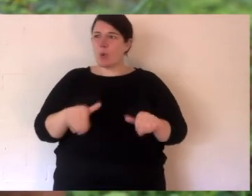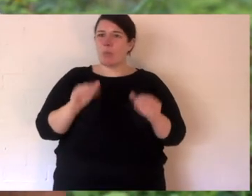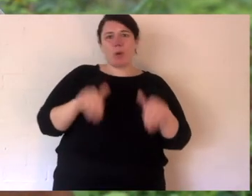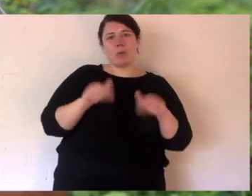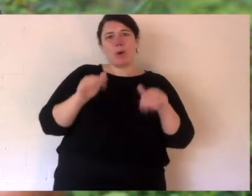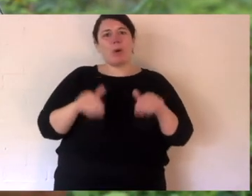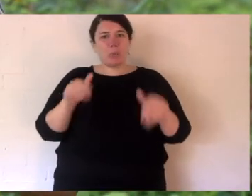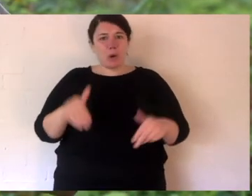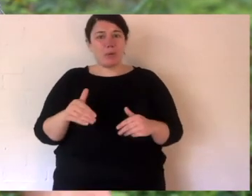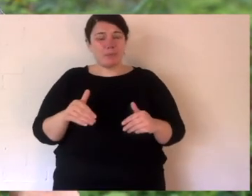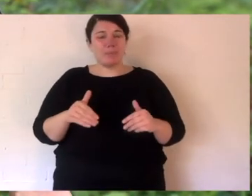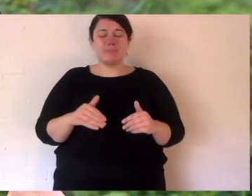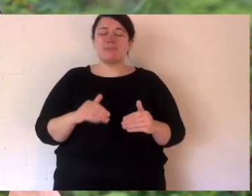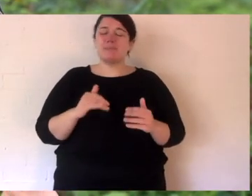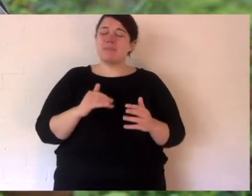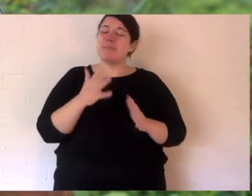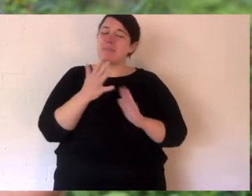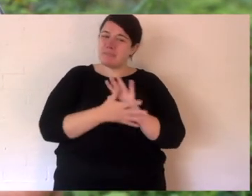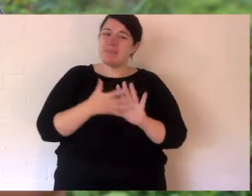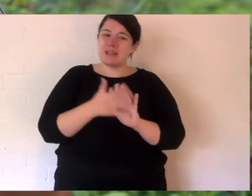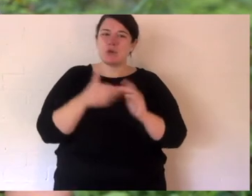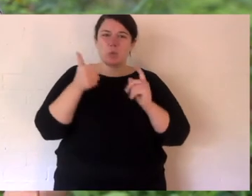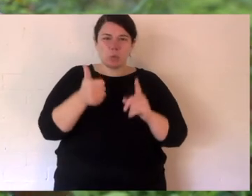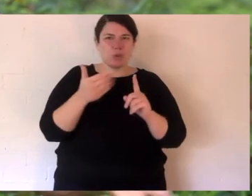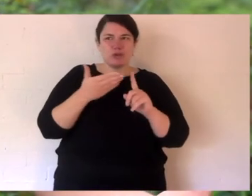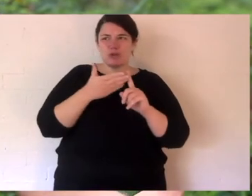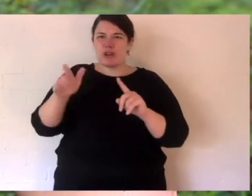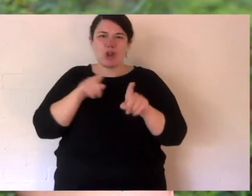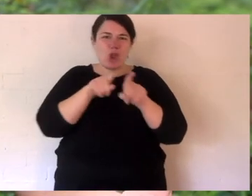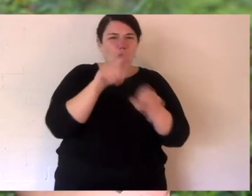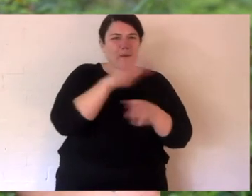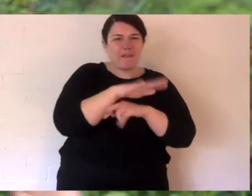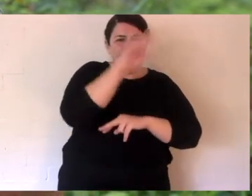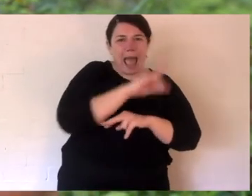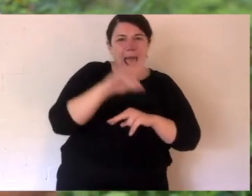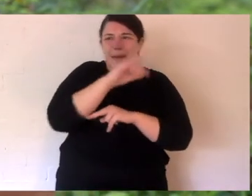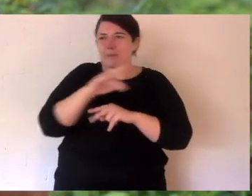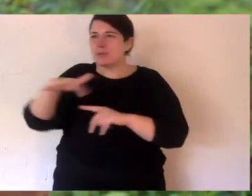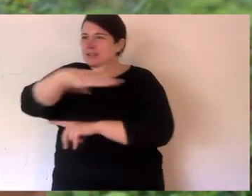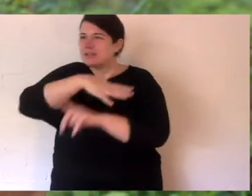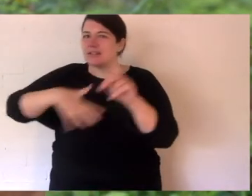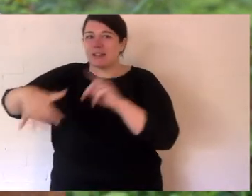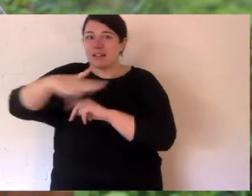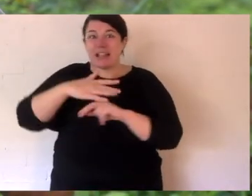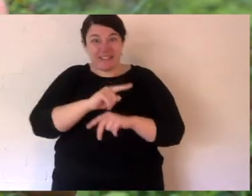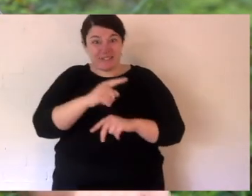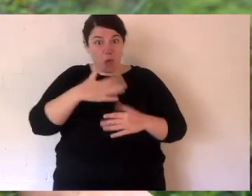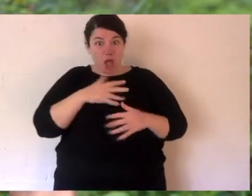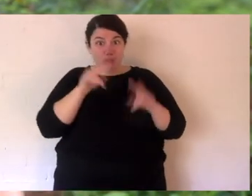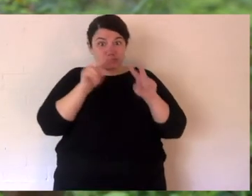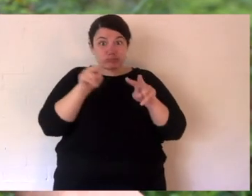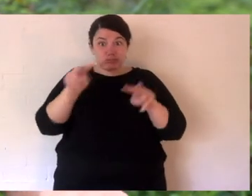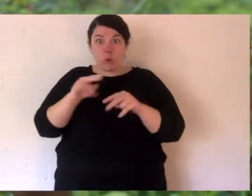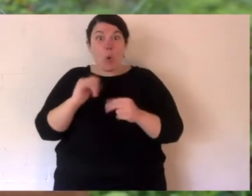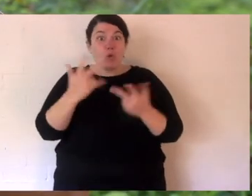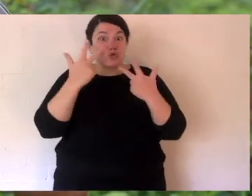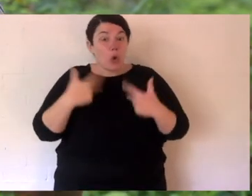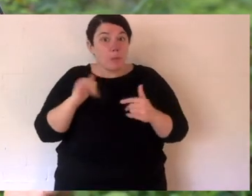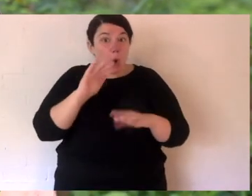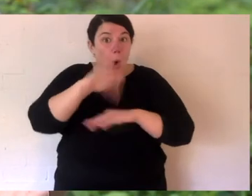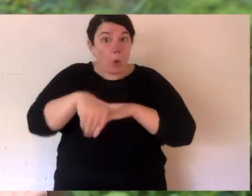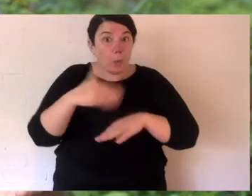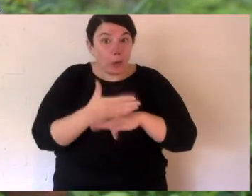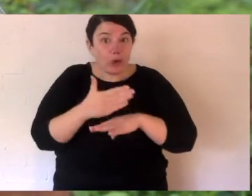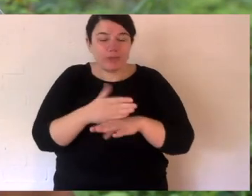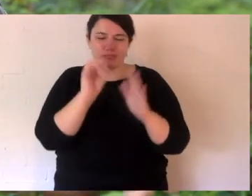moment, like you probably do too. So this is a great distraction for us. And hopefully you, if you like what you've seen or want to show me